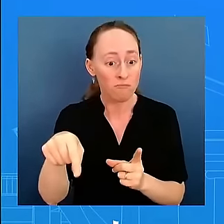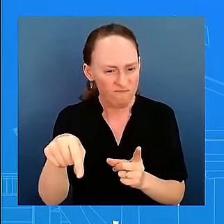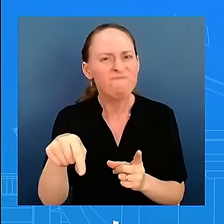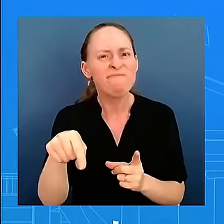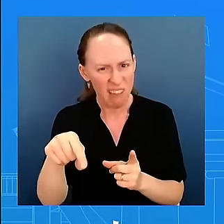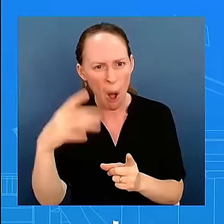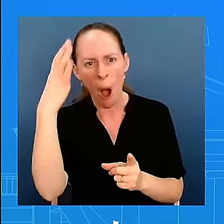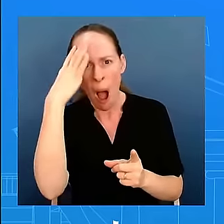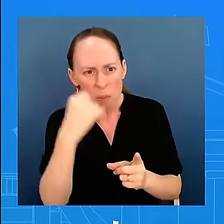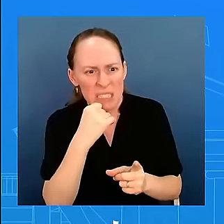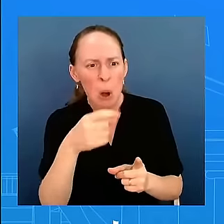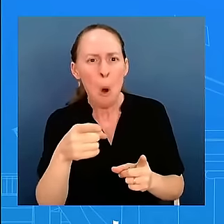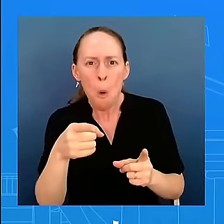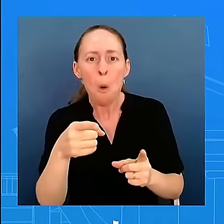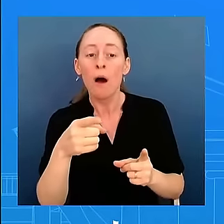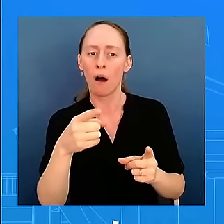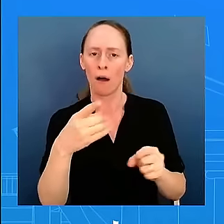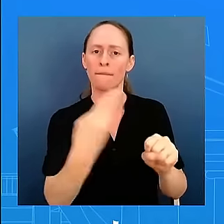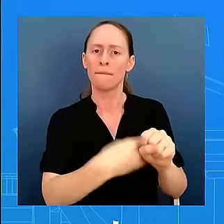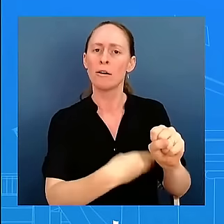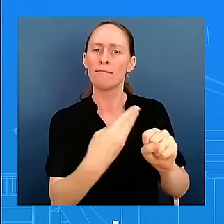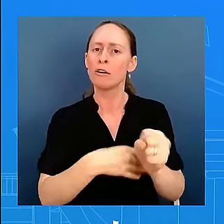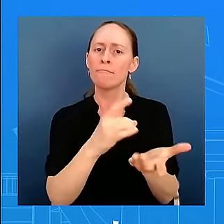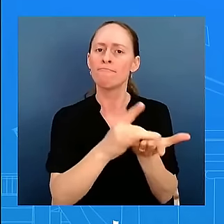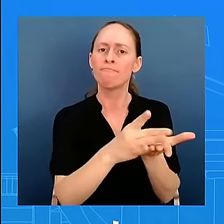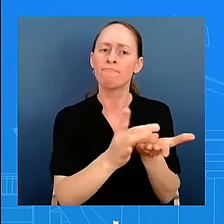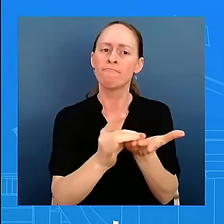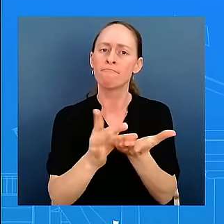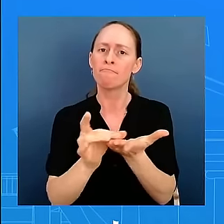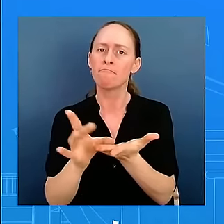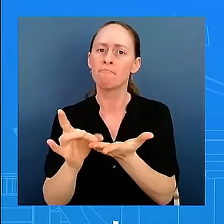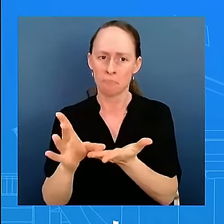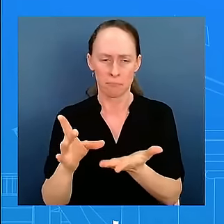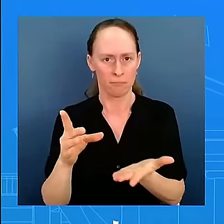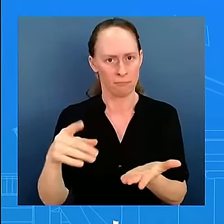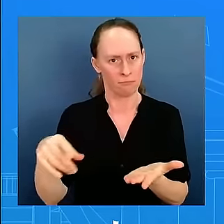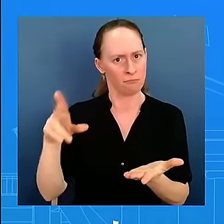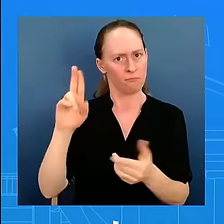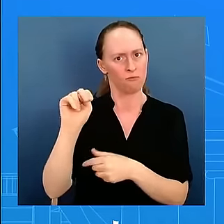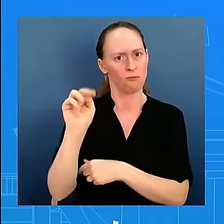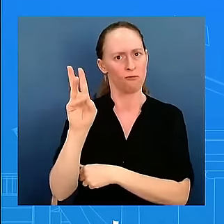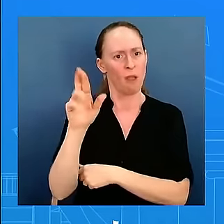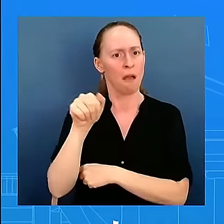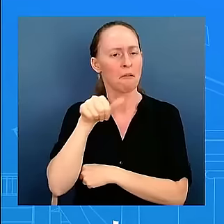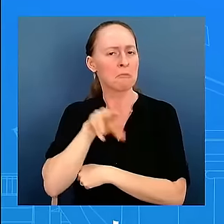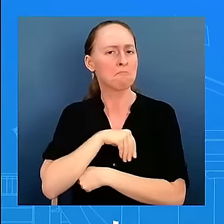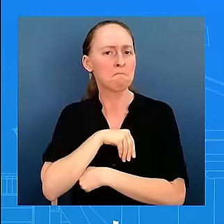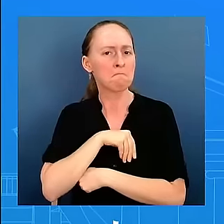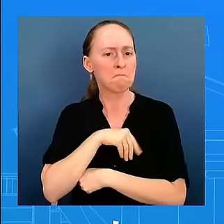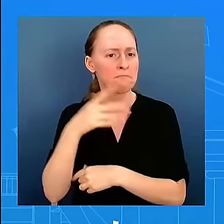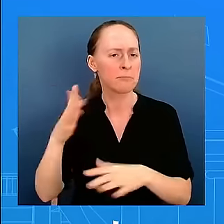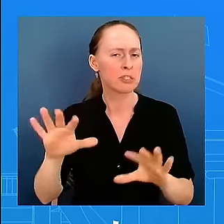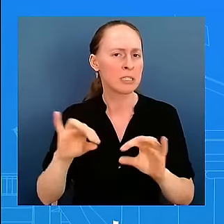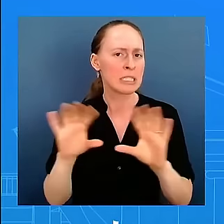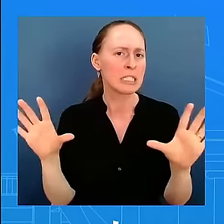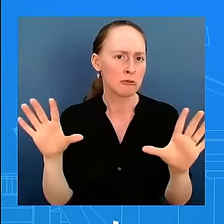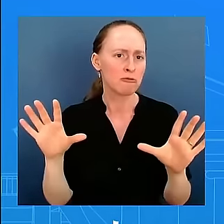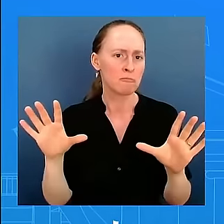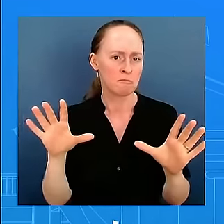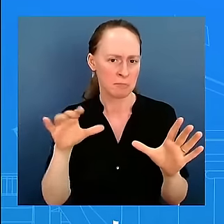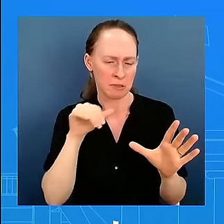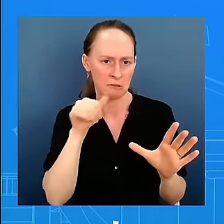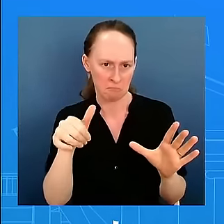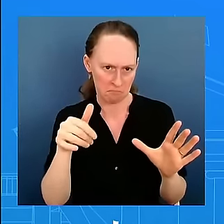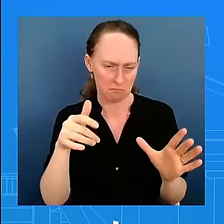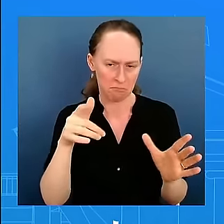It's absolutely unacceptable, not just to us, but it should be, and we believe it is unacceptable to UNRWA. But UNRWA is still, you know,